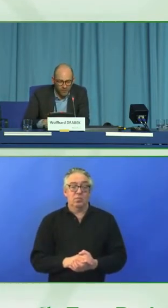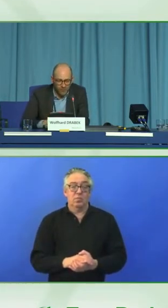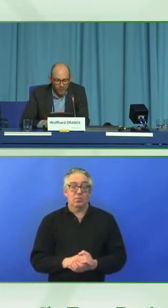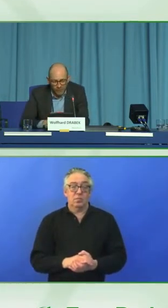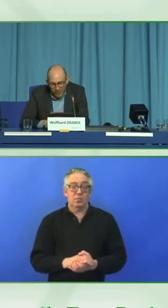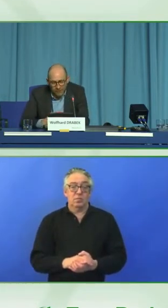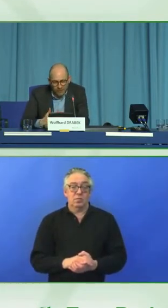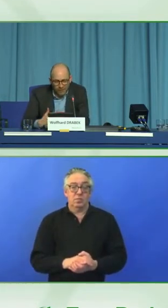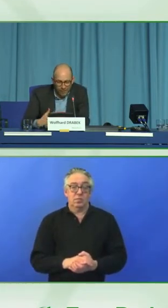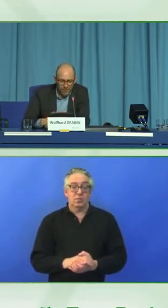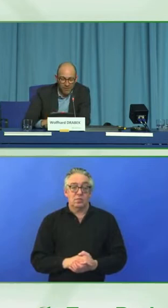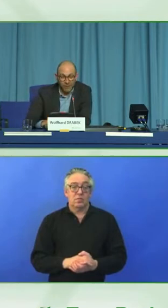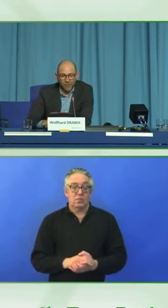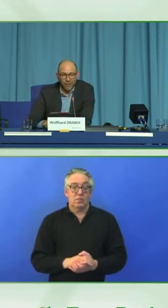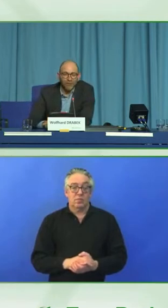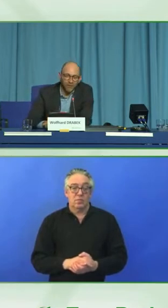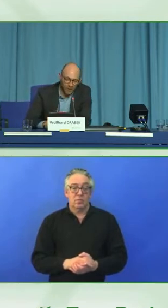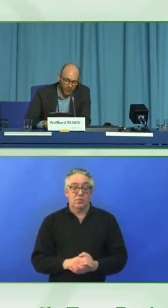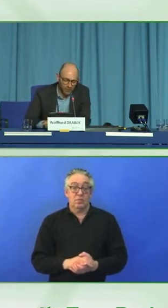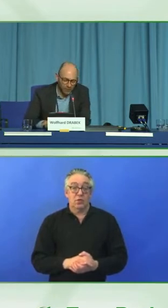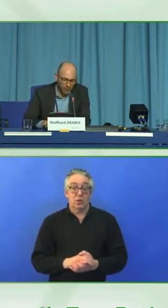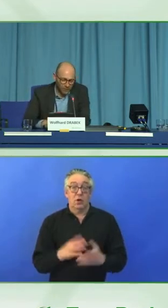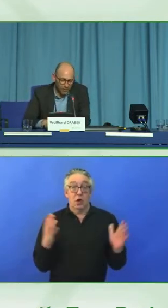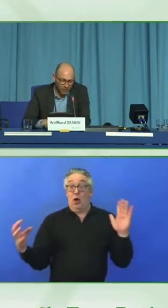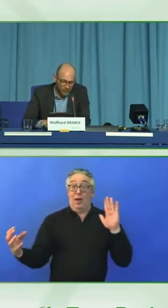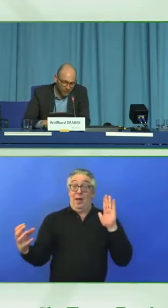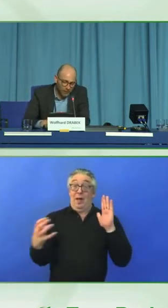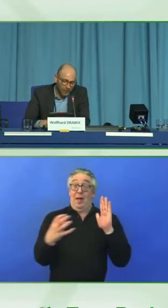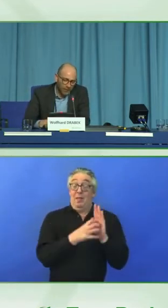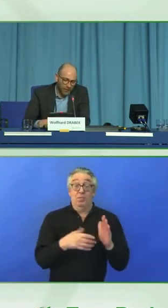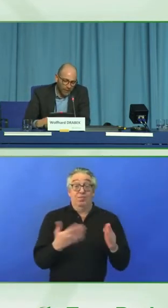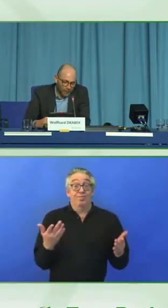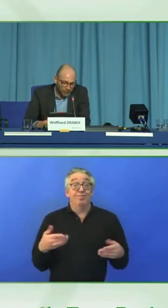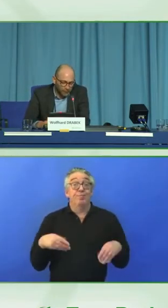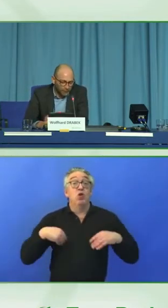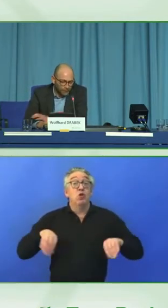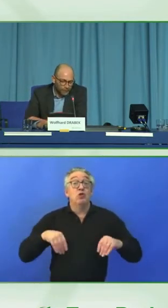the front door. It can be seen on the front door of the company.